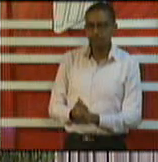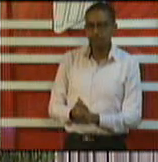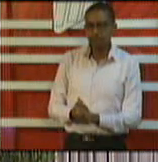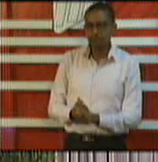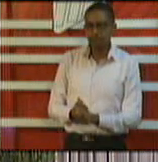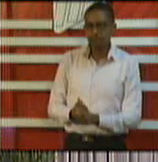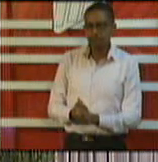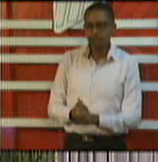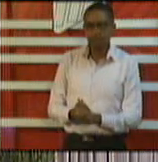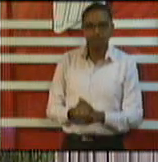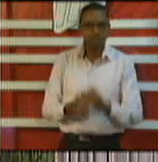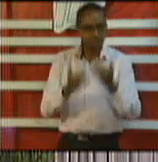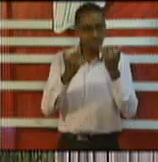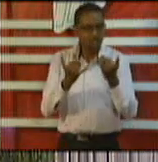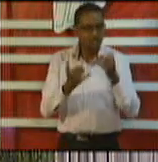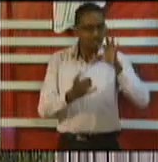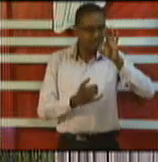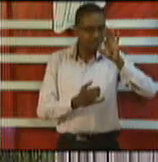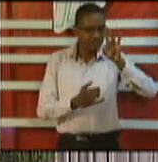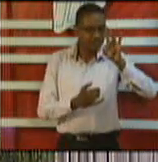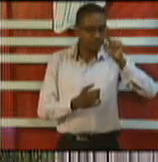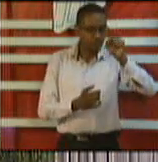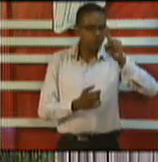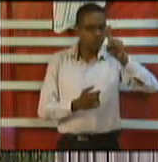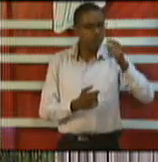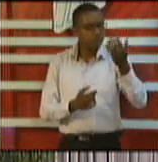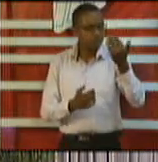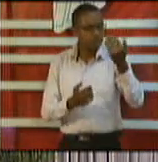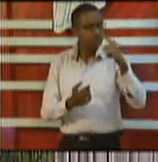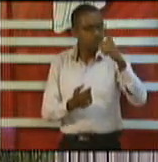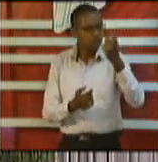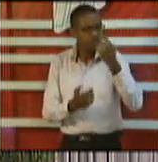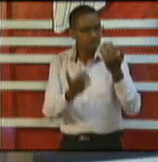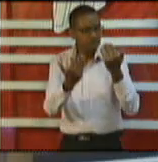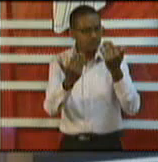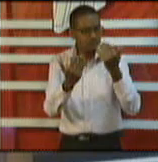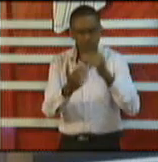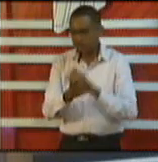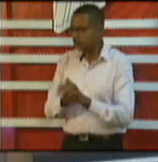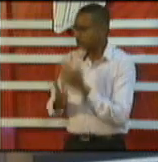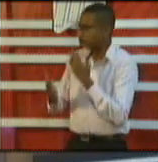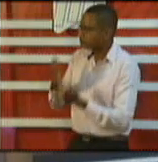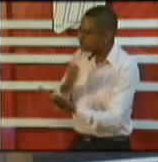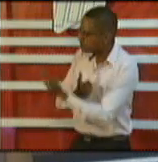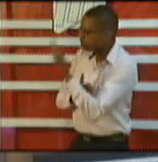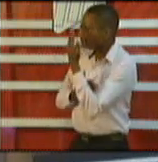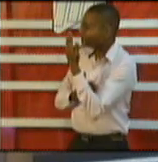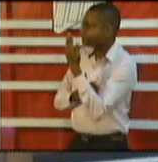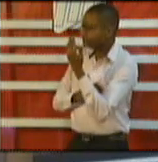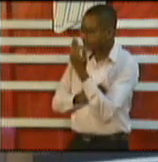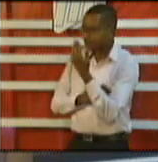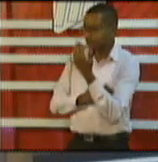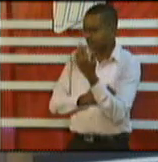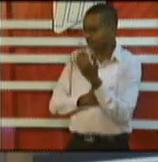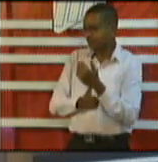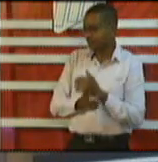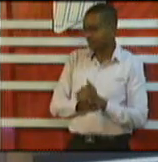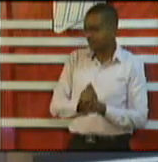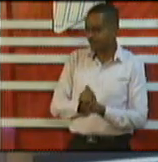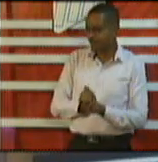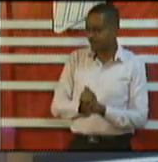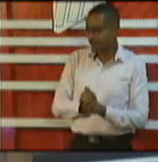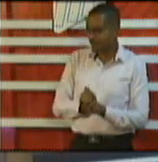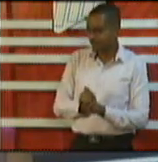98.1 good morning to the panel Stephen Cummings 98.1 FM